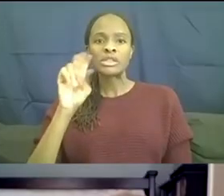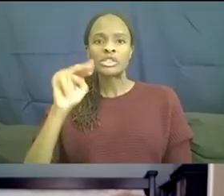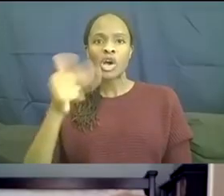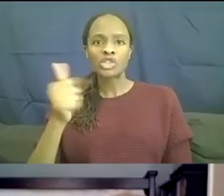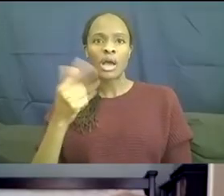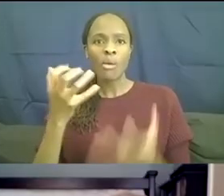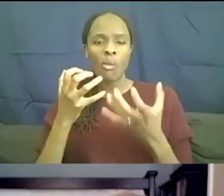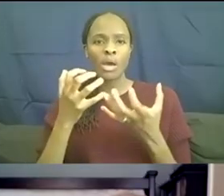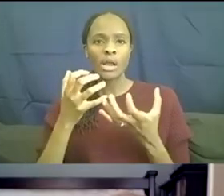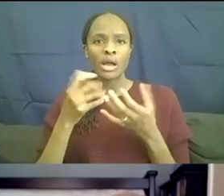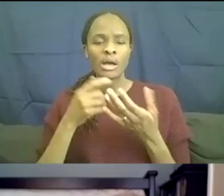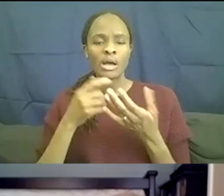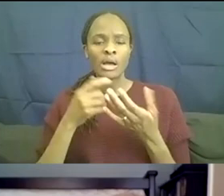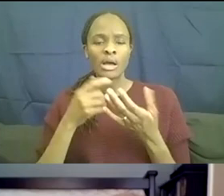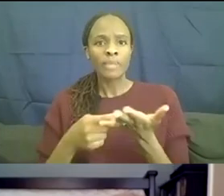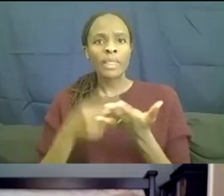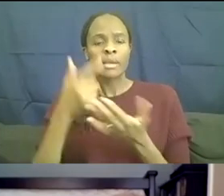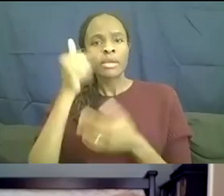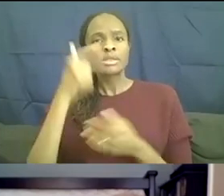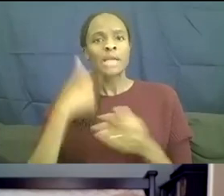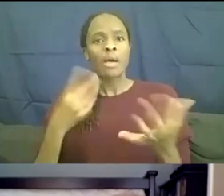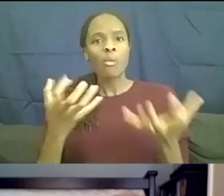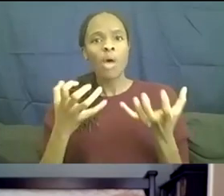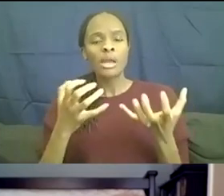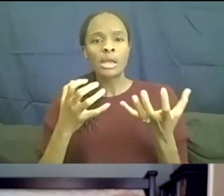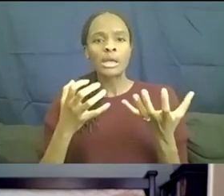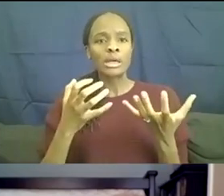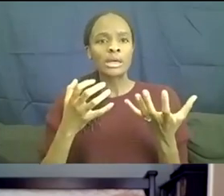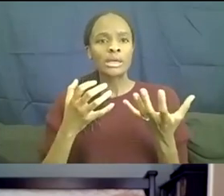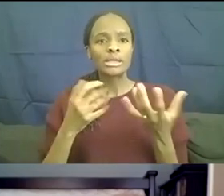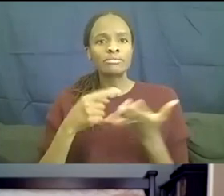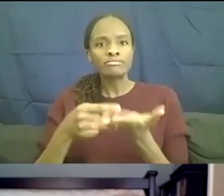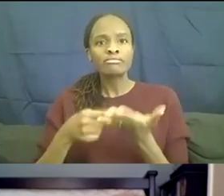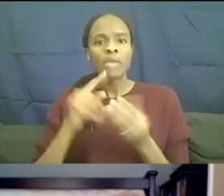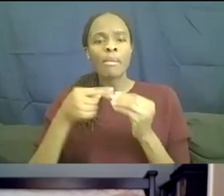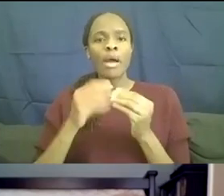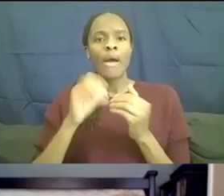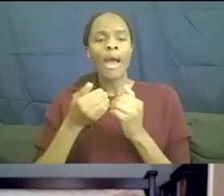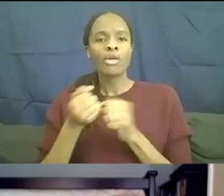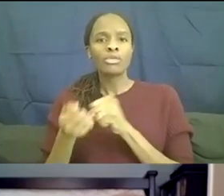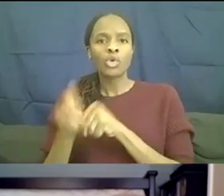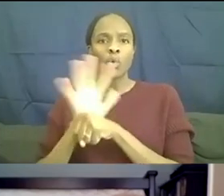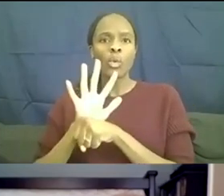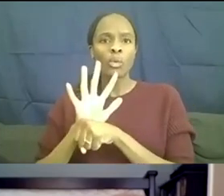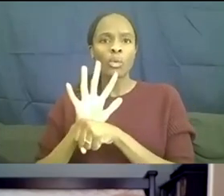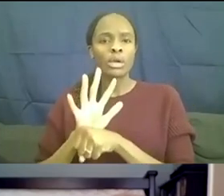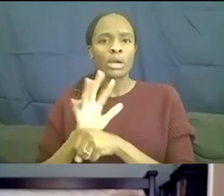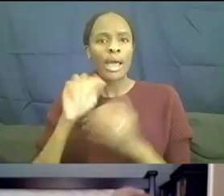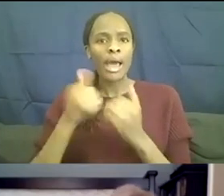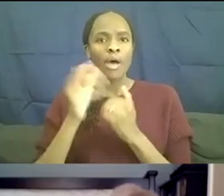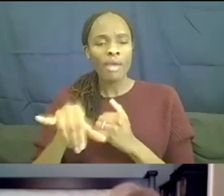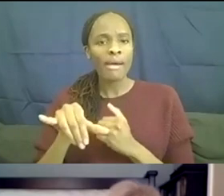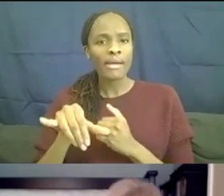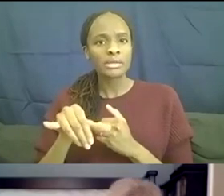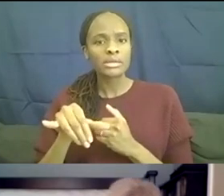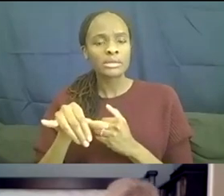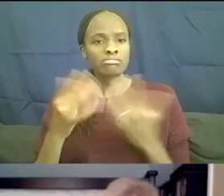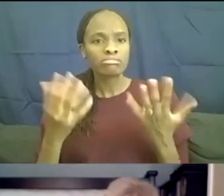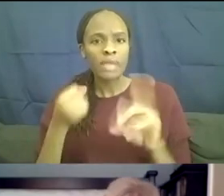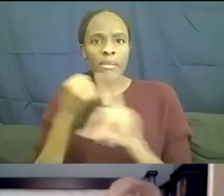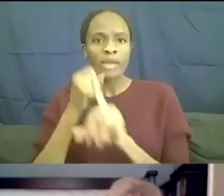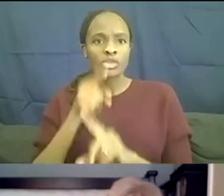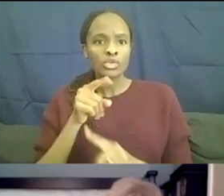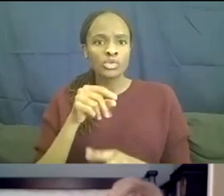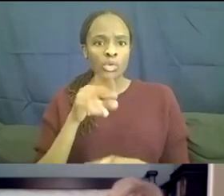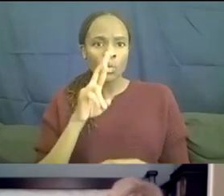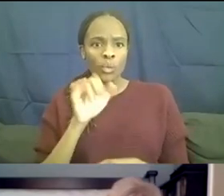Corona virus is impacting all of you. Rachel, um, you were saying you, you know, you got a HUD voucher and you got your own